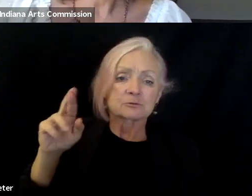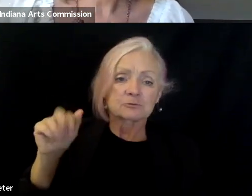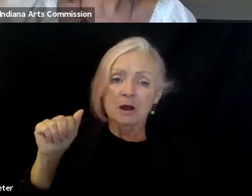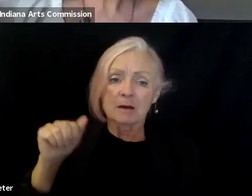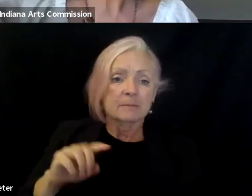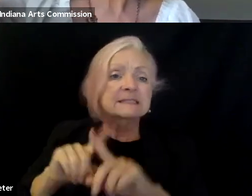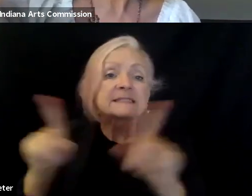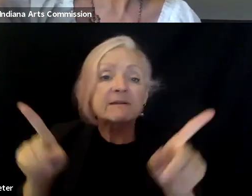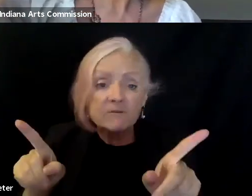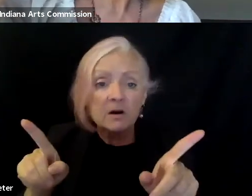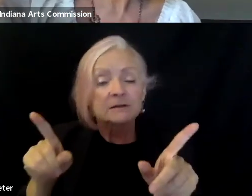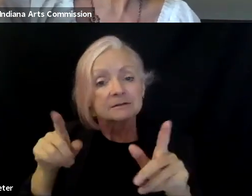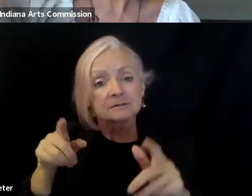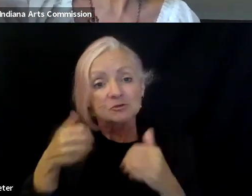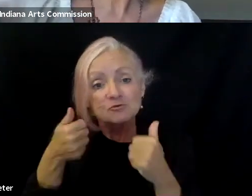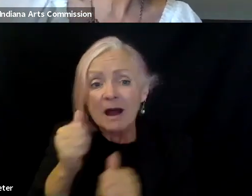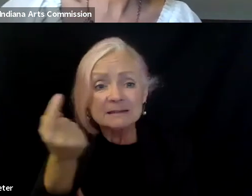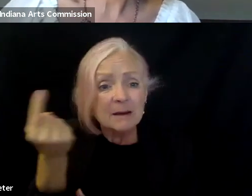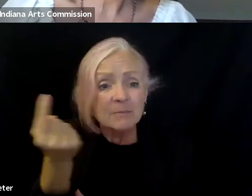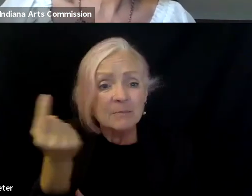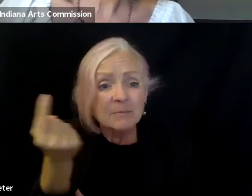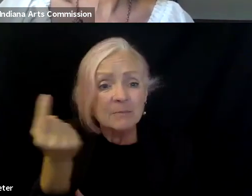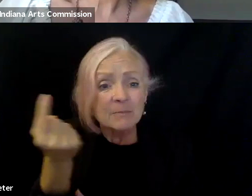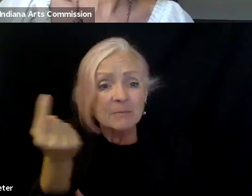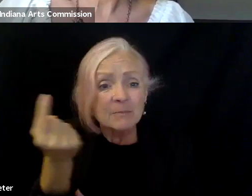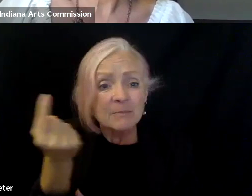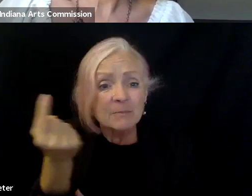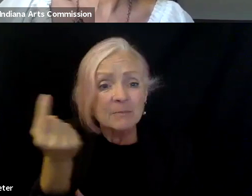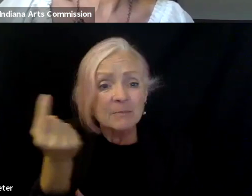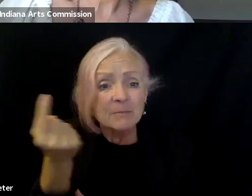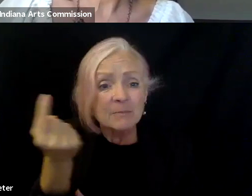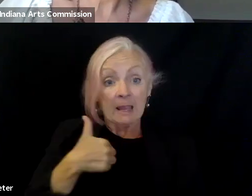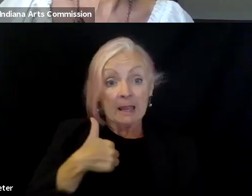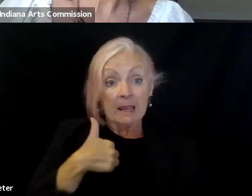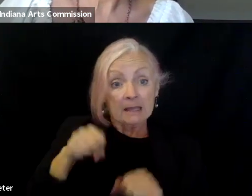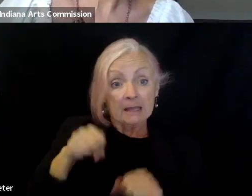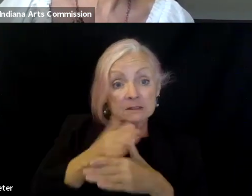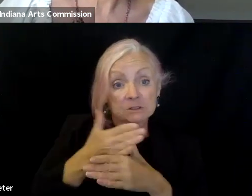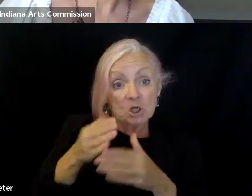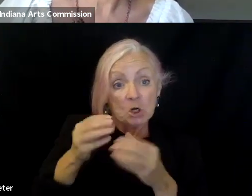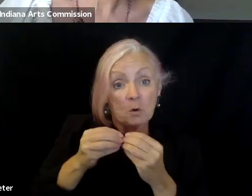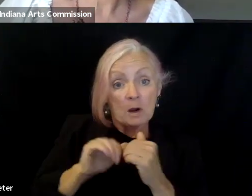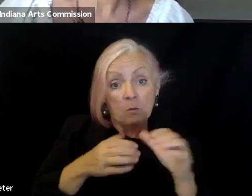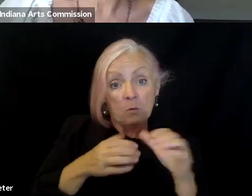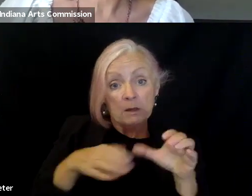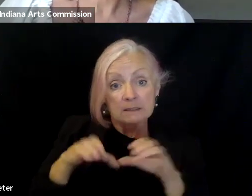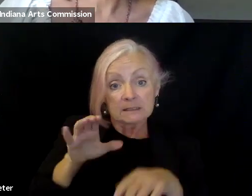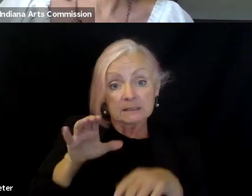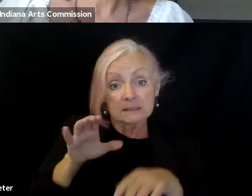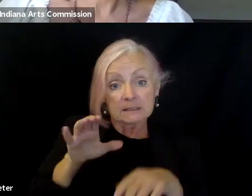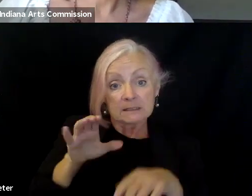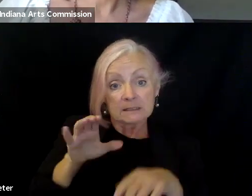in the past. I can share more about how we've done that page at the Indiana Arts Commission. Sure, that'd be great.